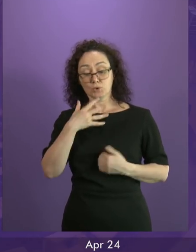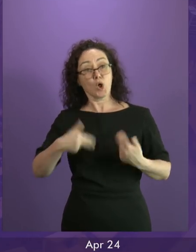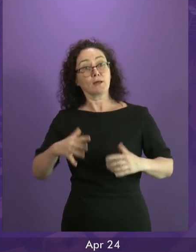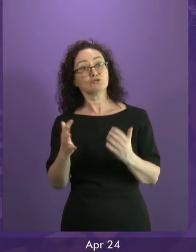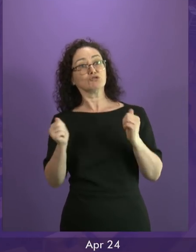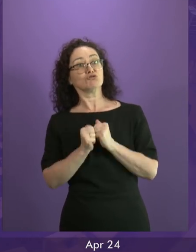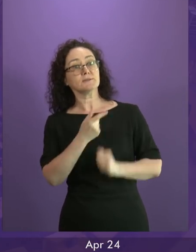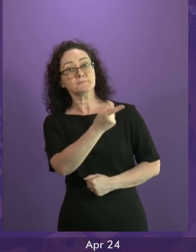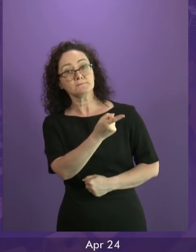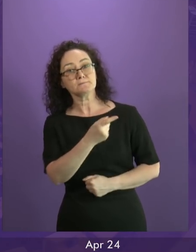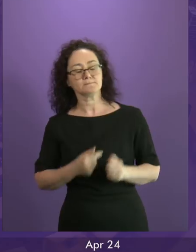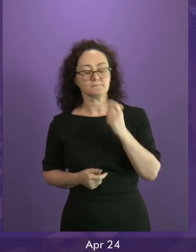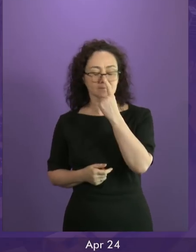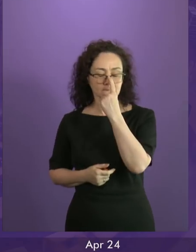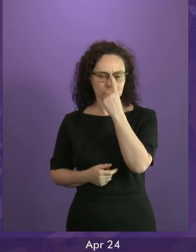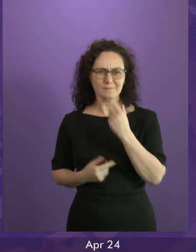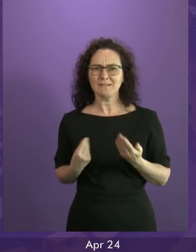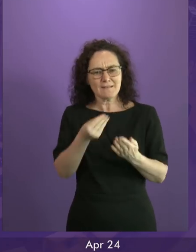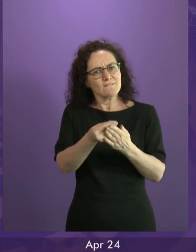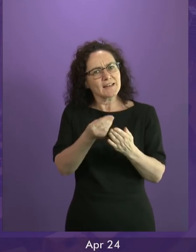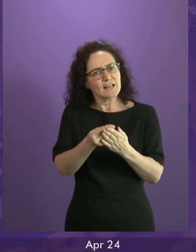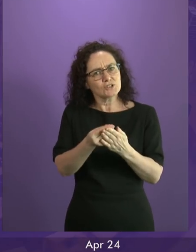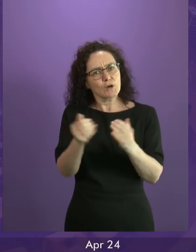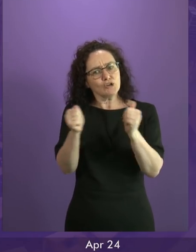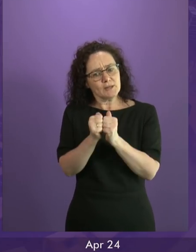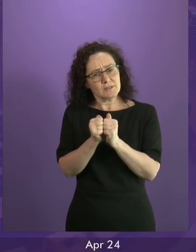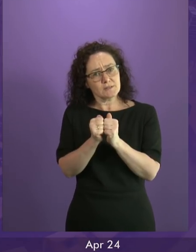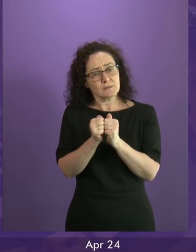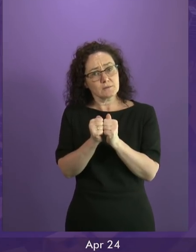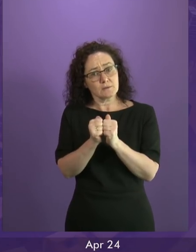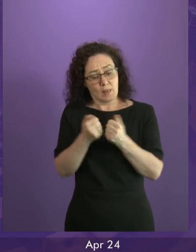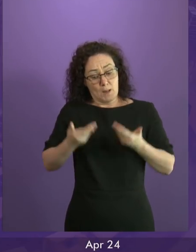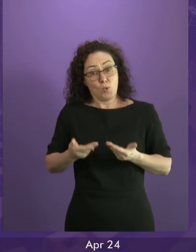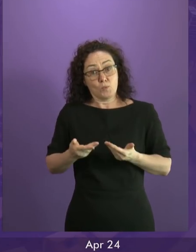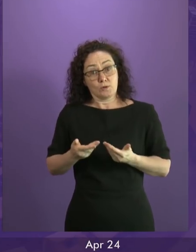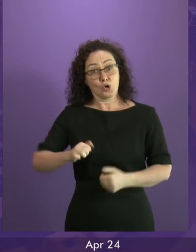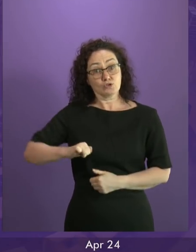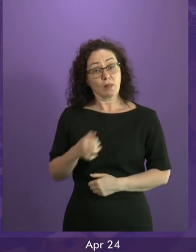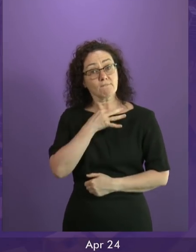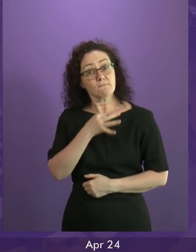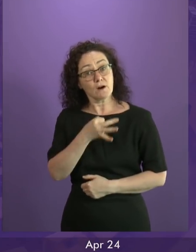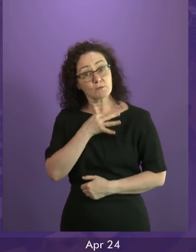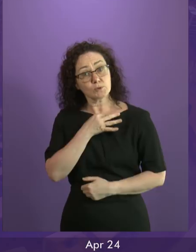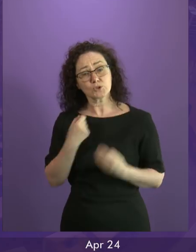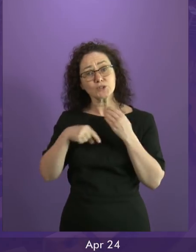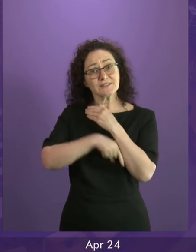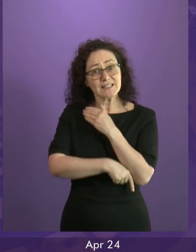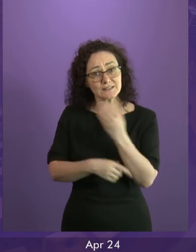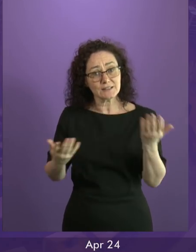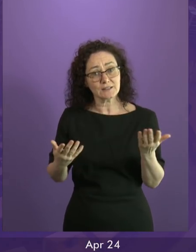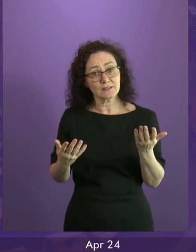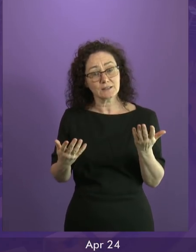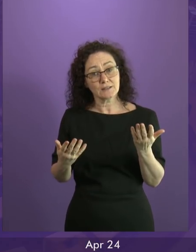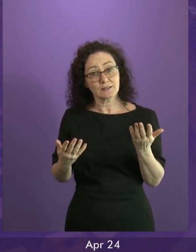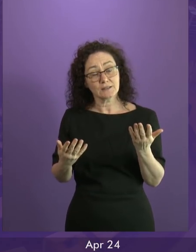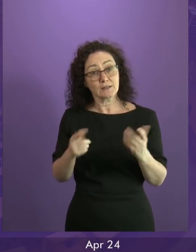our financial settlement, which already leaves us vulnerable to austerity with too few levers of our own,